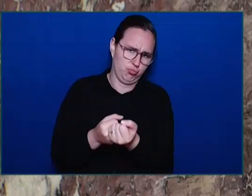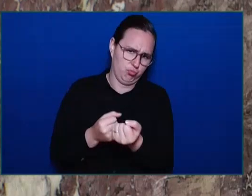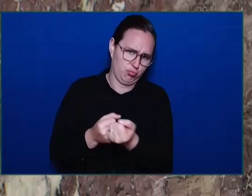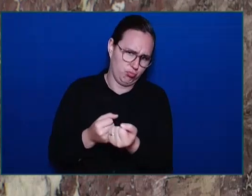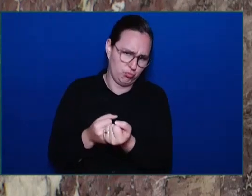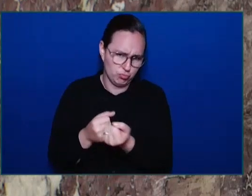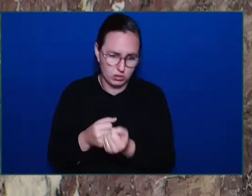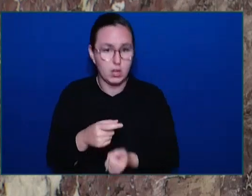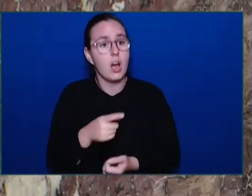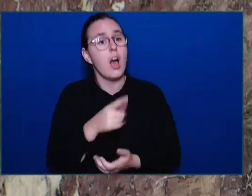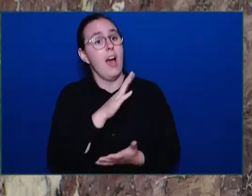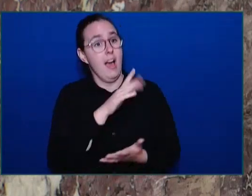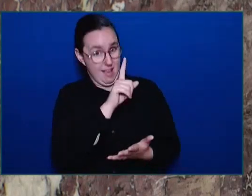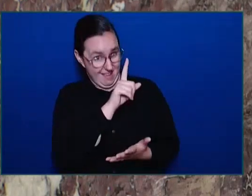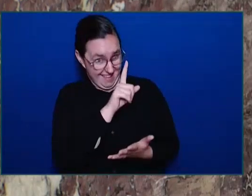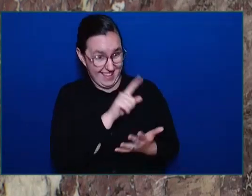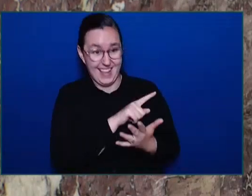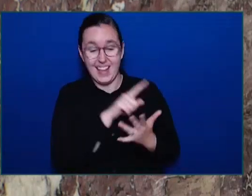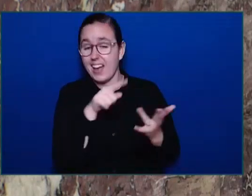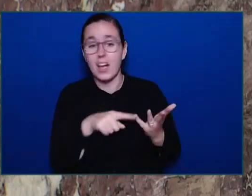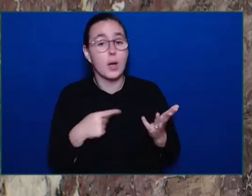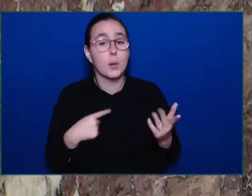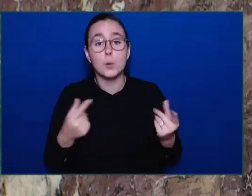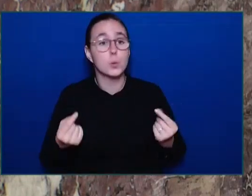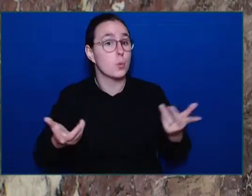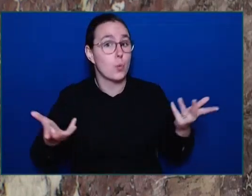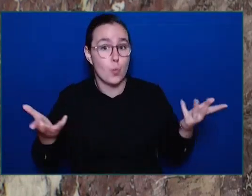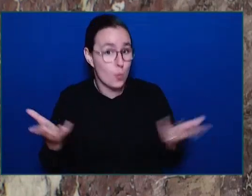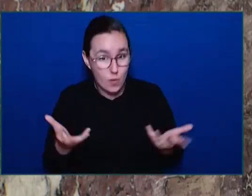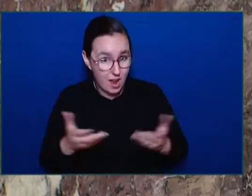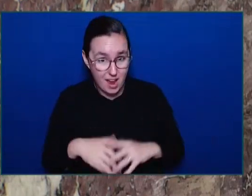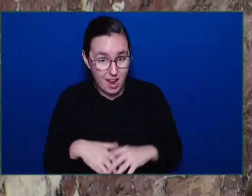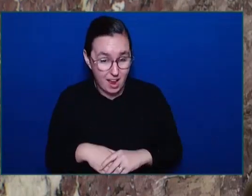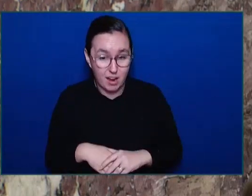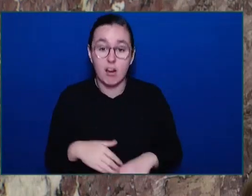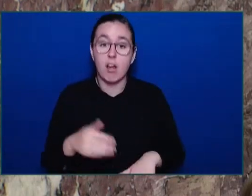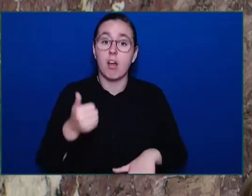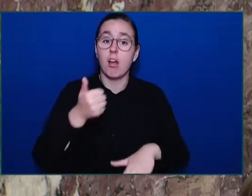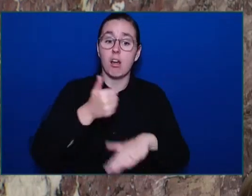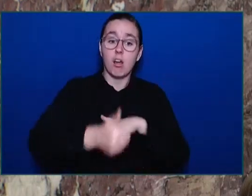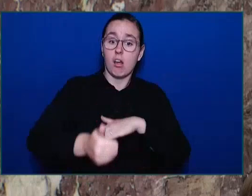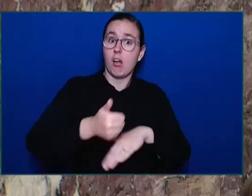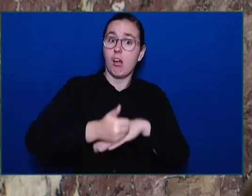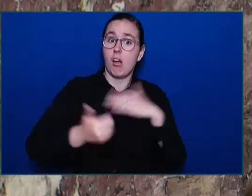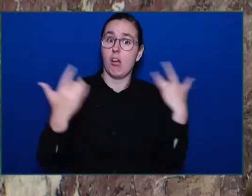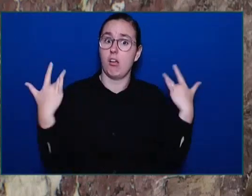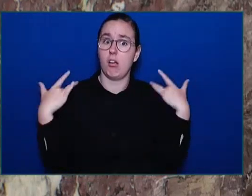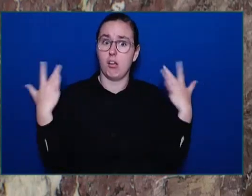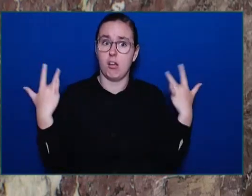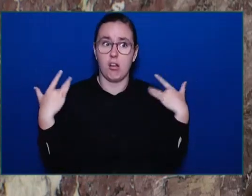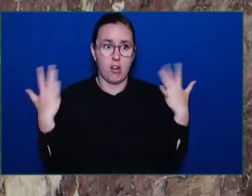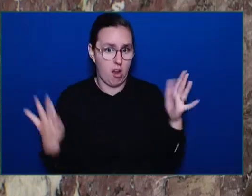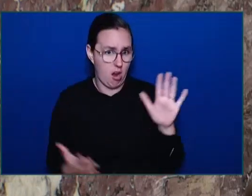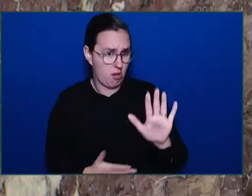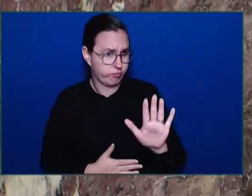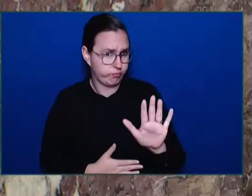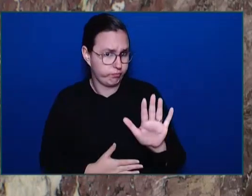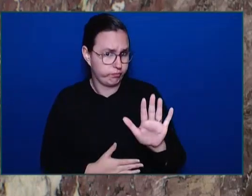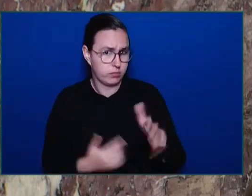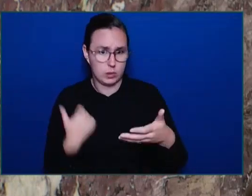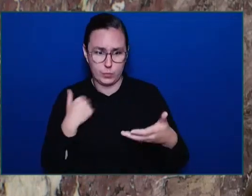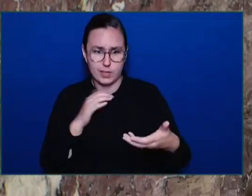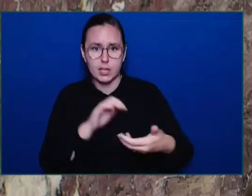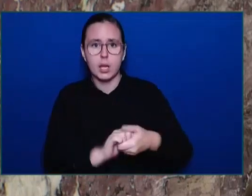Honourable Speaker, we have not blamed local government. We've worked with local government. The Attorney, the Premier, when he was Attorney General, was